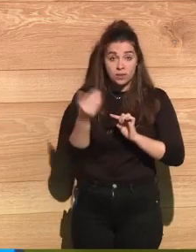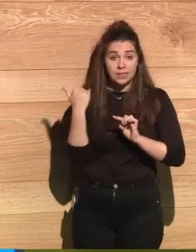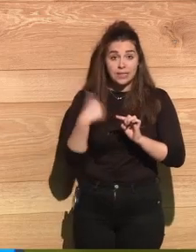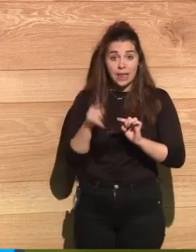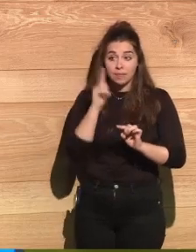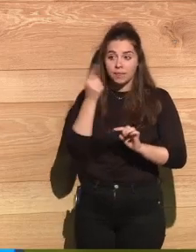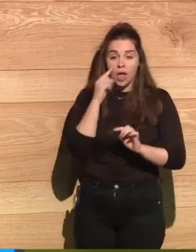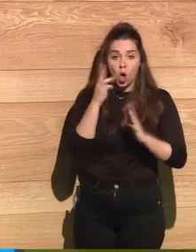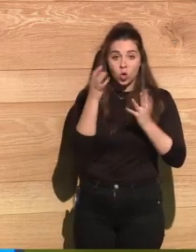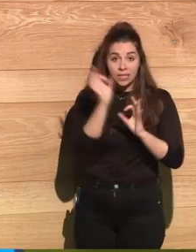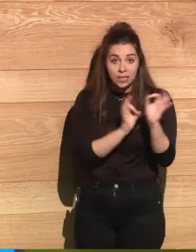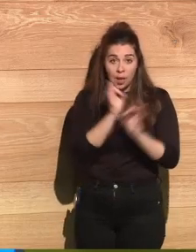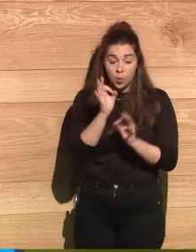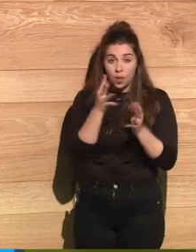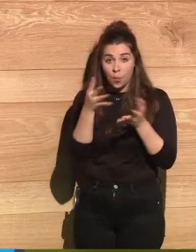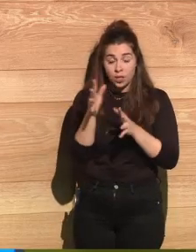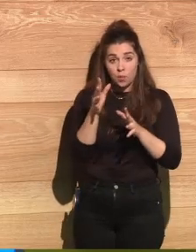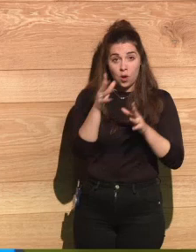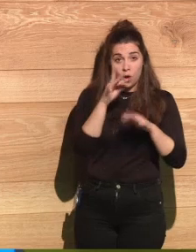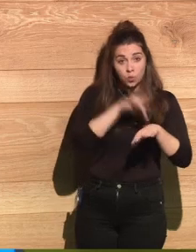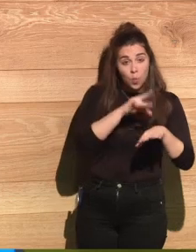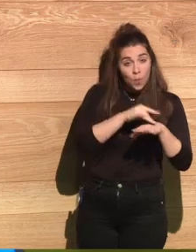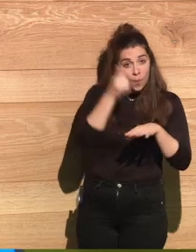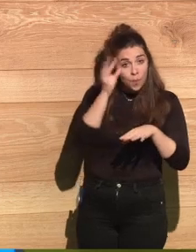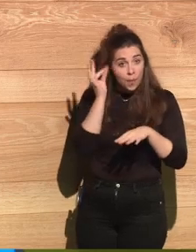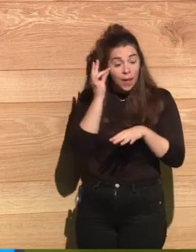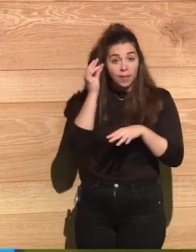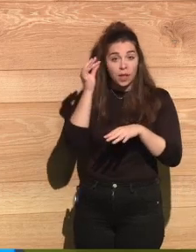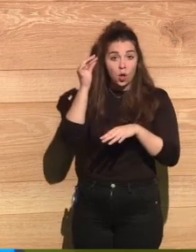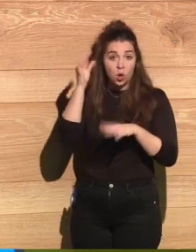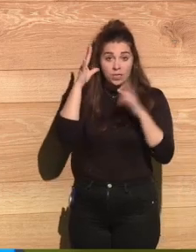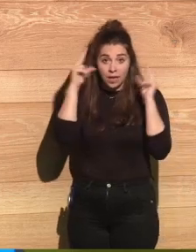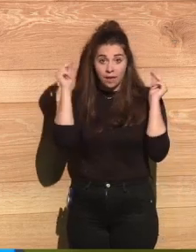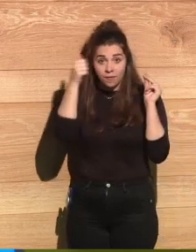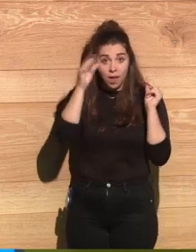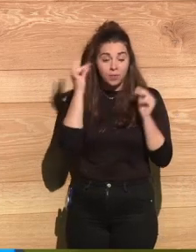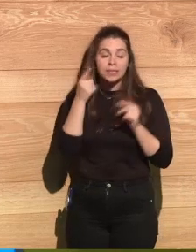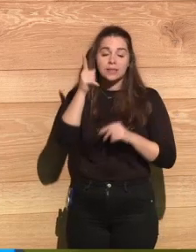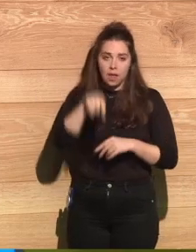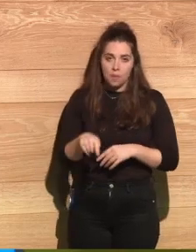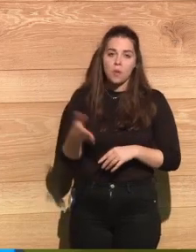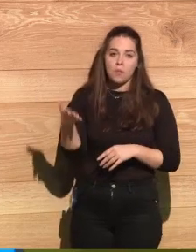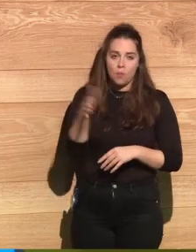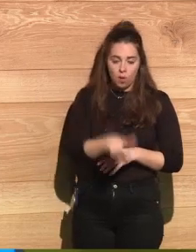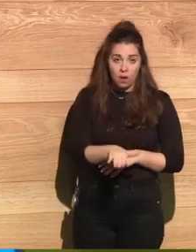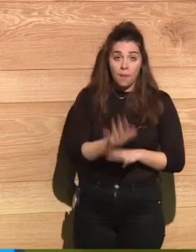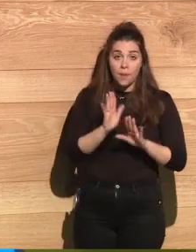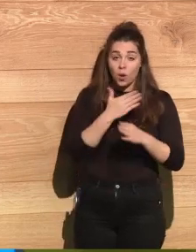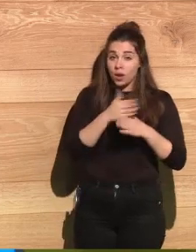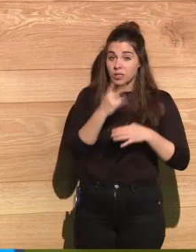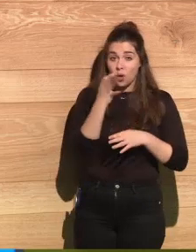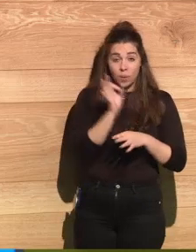doctors and nurses were also killed. But the remaining 20% were